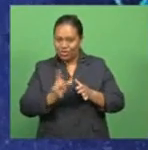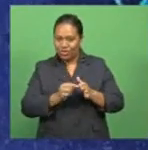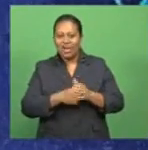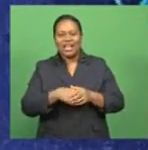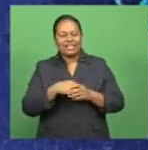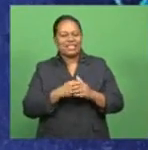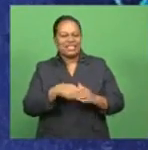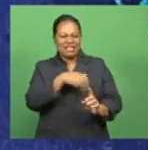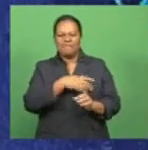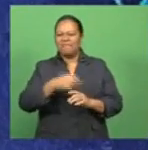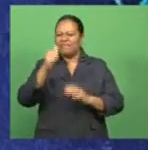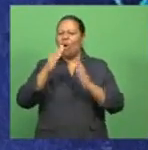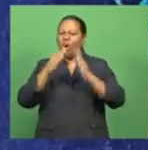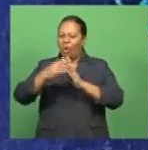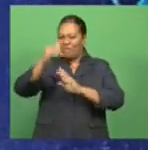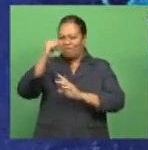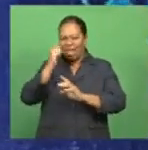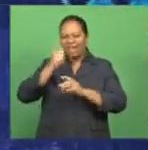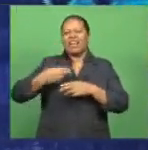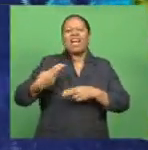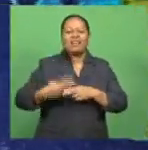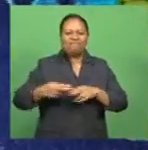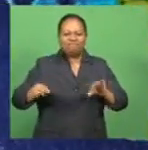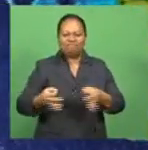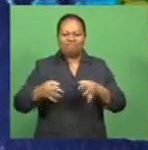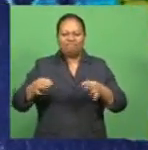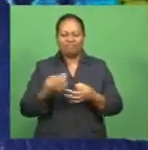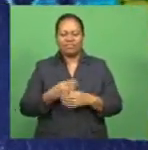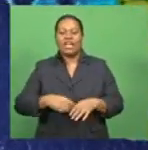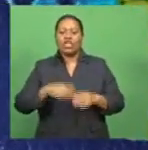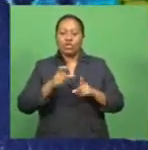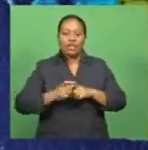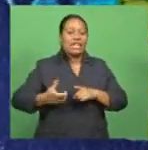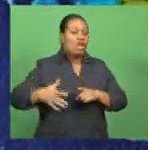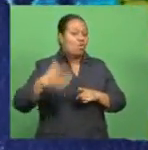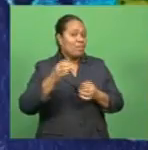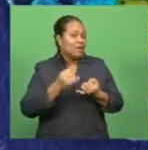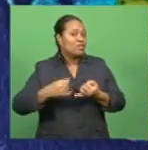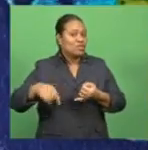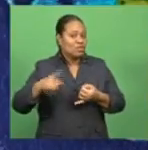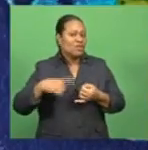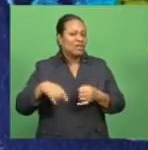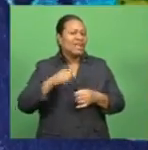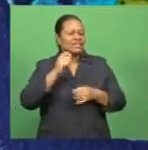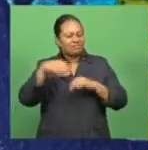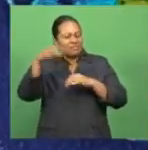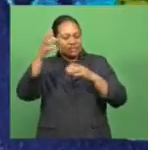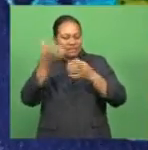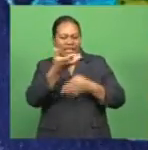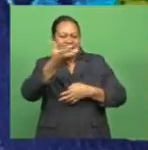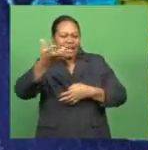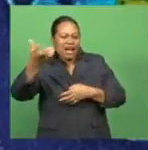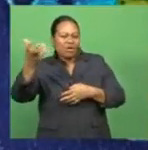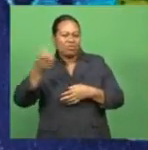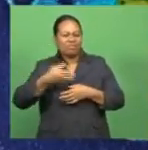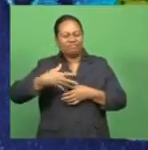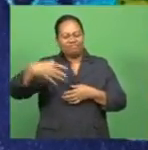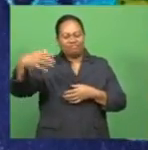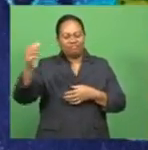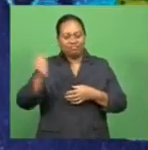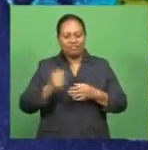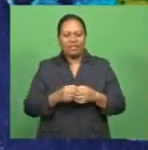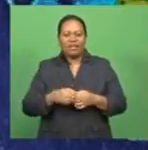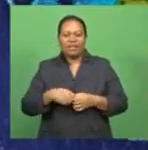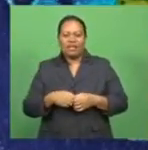backyard gardening. Eastwards from Pekha Bhattasuva. After some rainy spells, the clouds brushed it away. And now